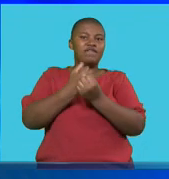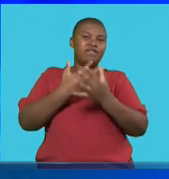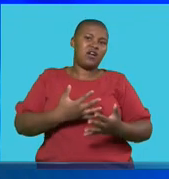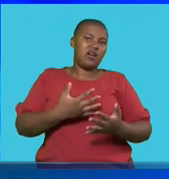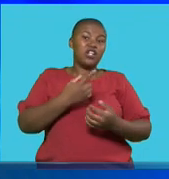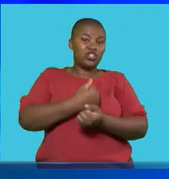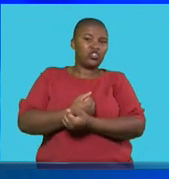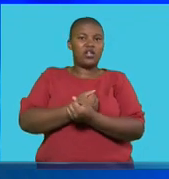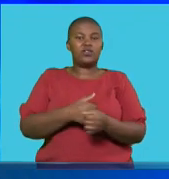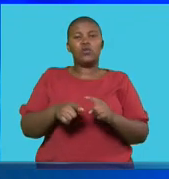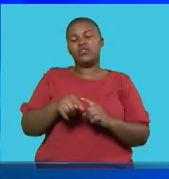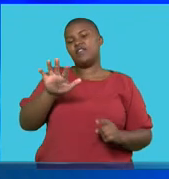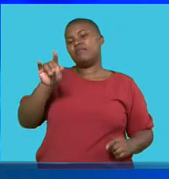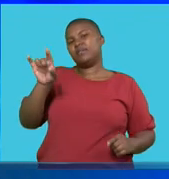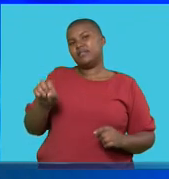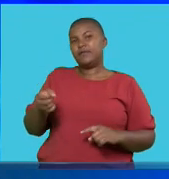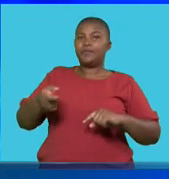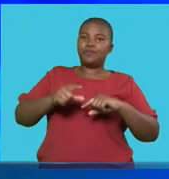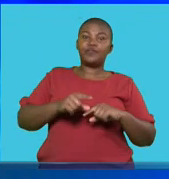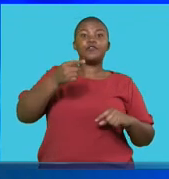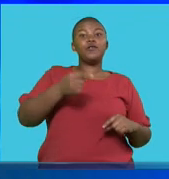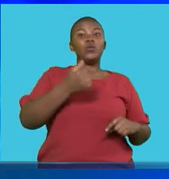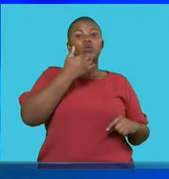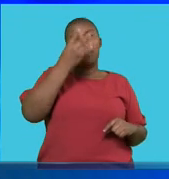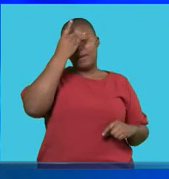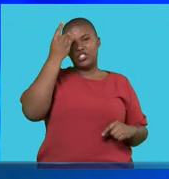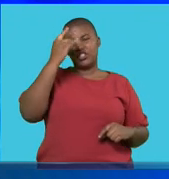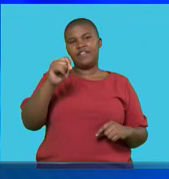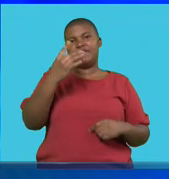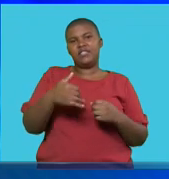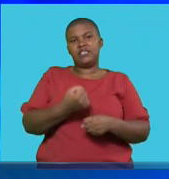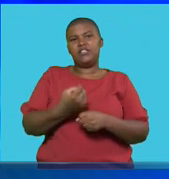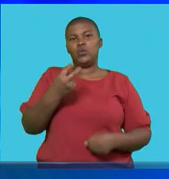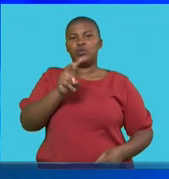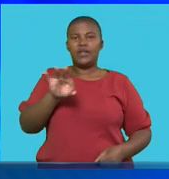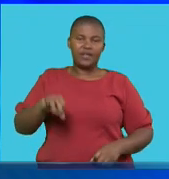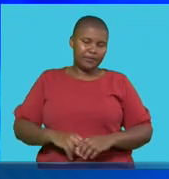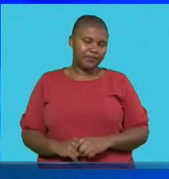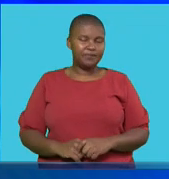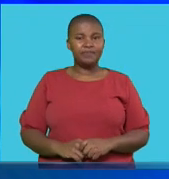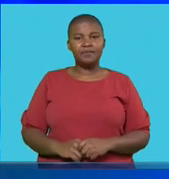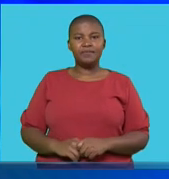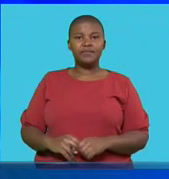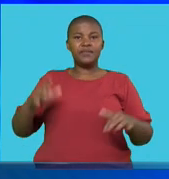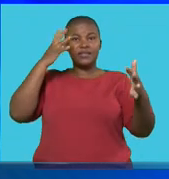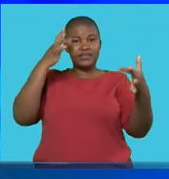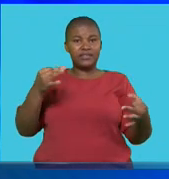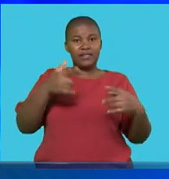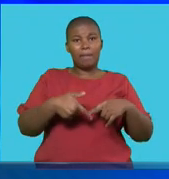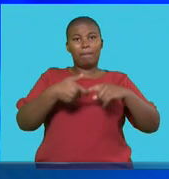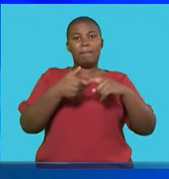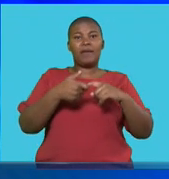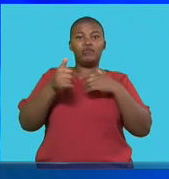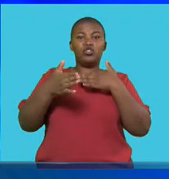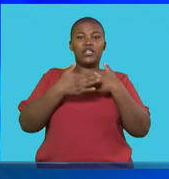and another 5% wage increase scheduled on March 1, 2023. The decision to suspend the shutdown